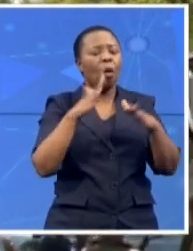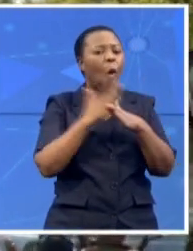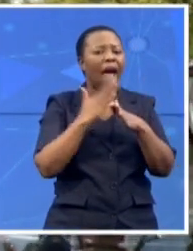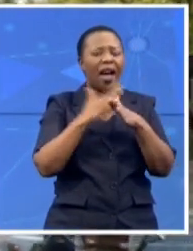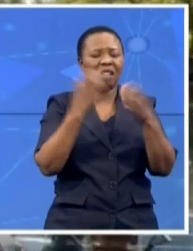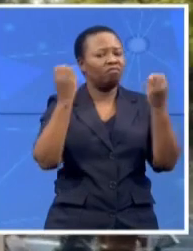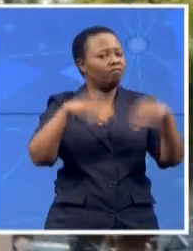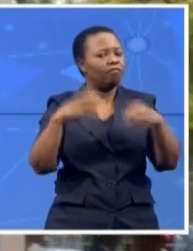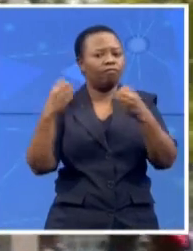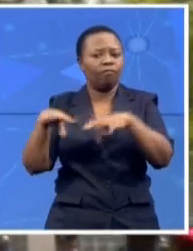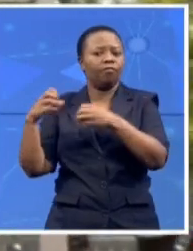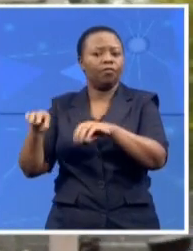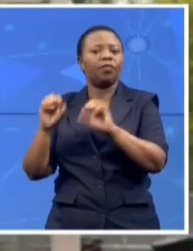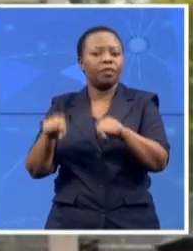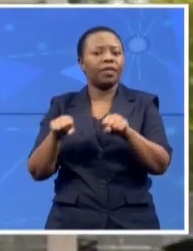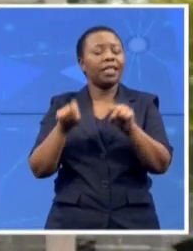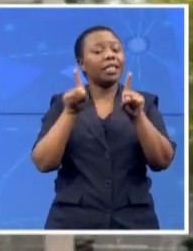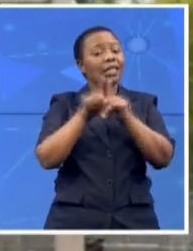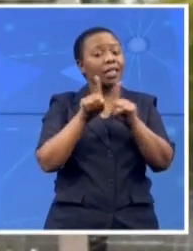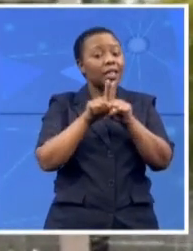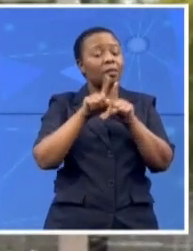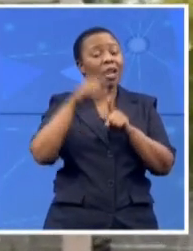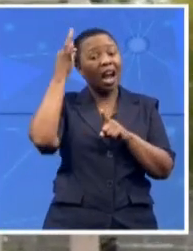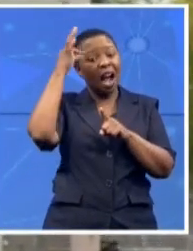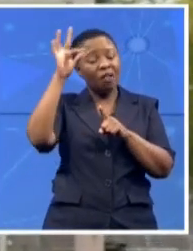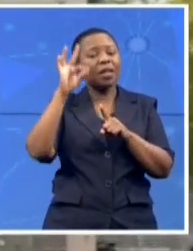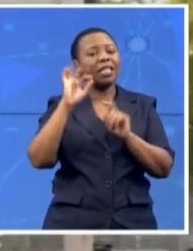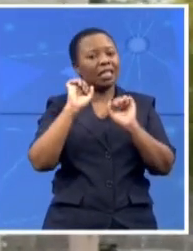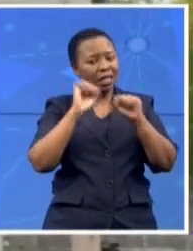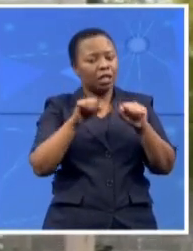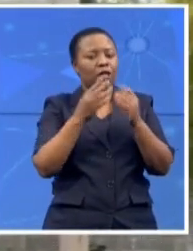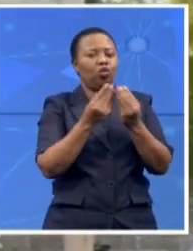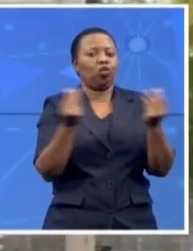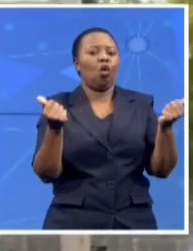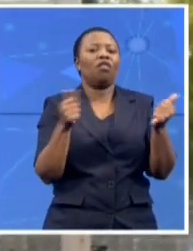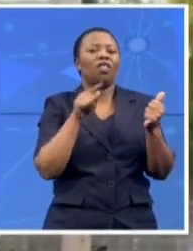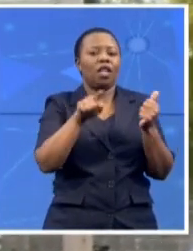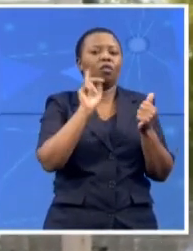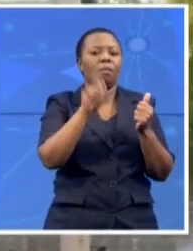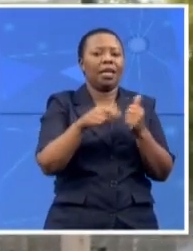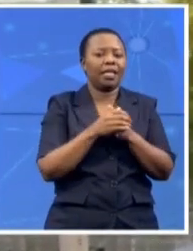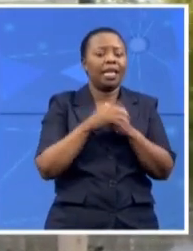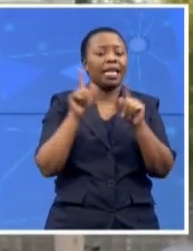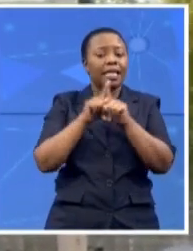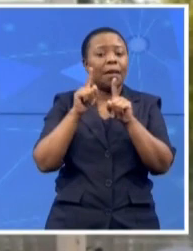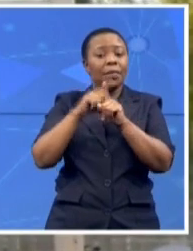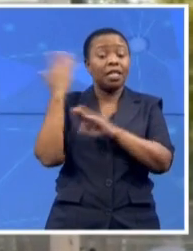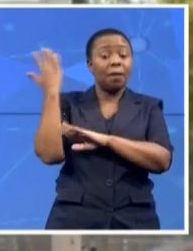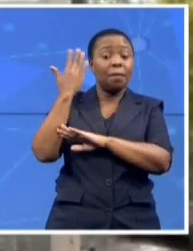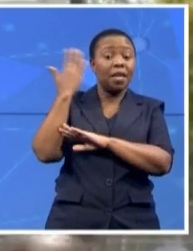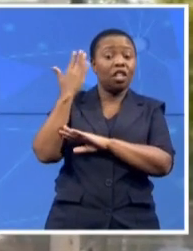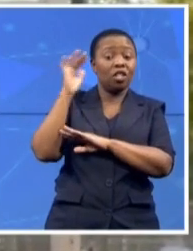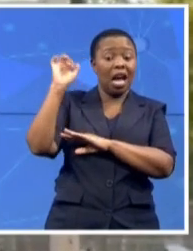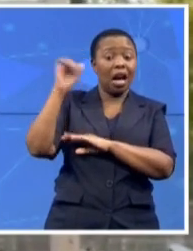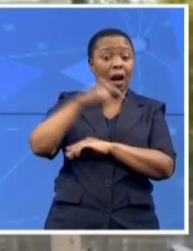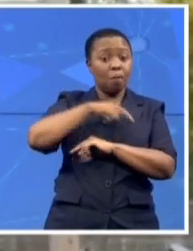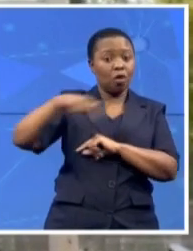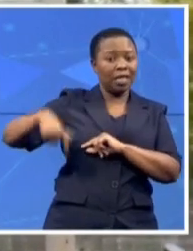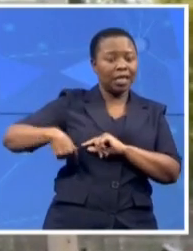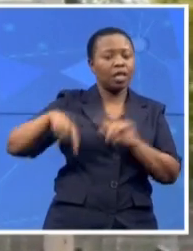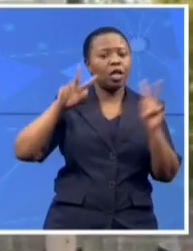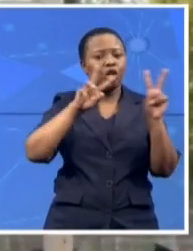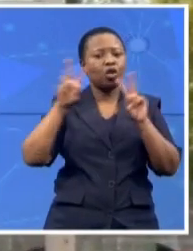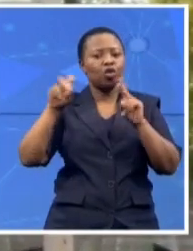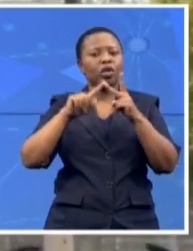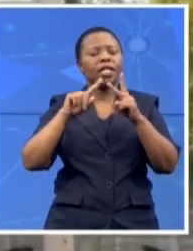to respond to that. And I think the speech of the President will speak to a number of issues, including the issues of economic recovery, that relates